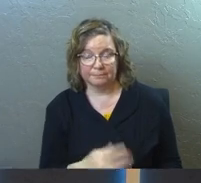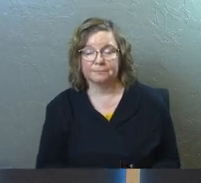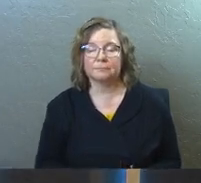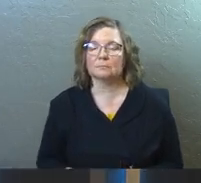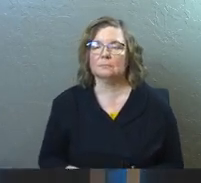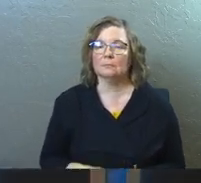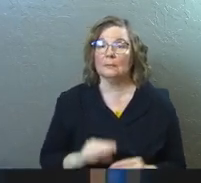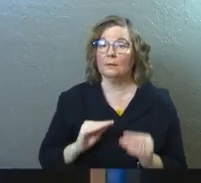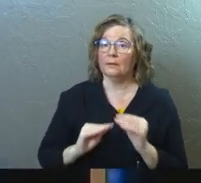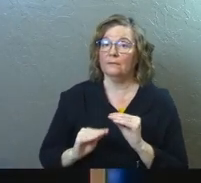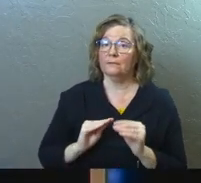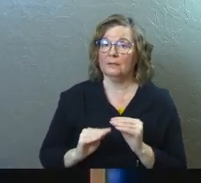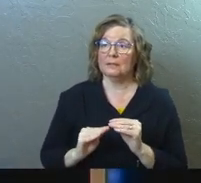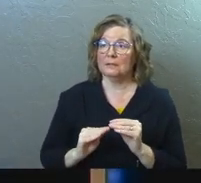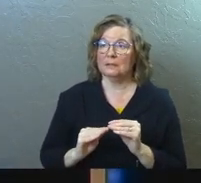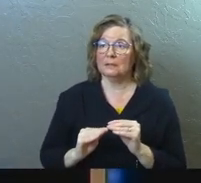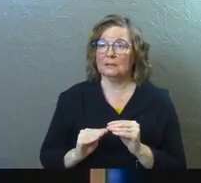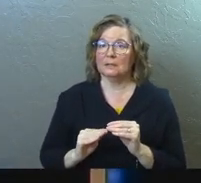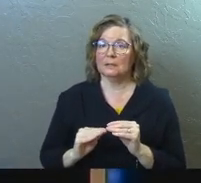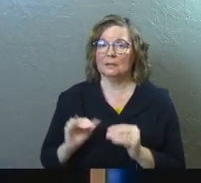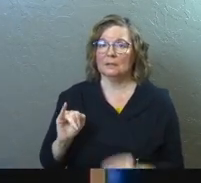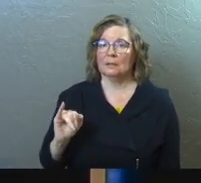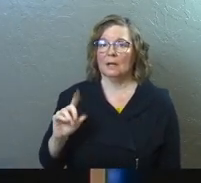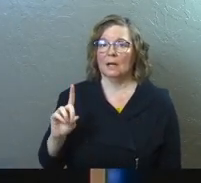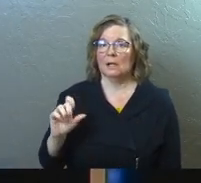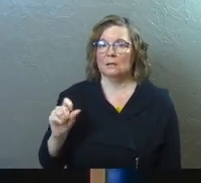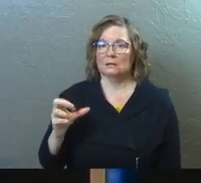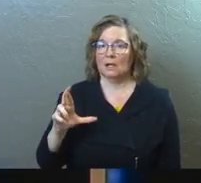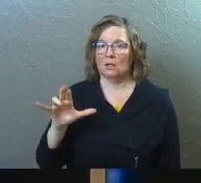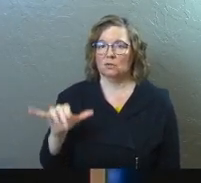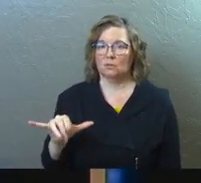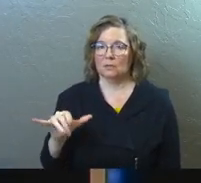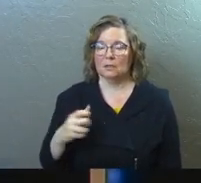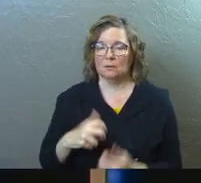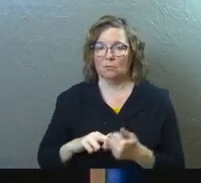Is he fixes the idolatry problem in our marriage.